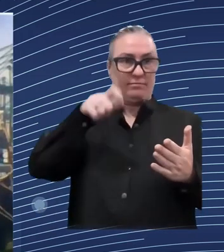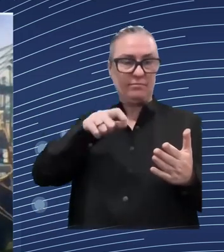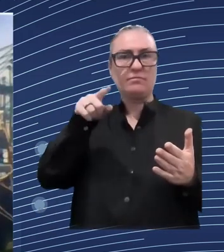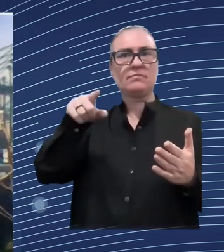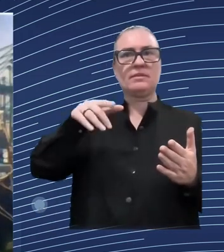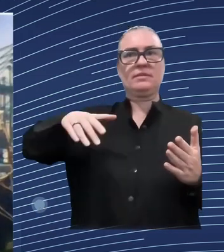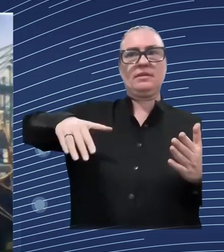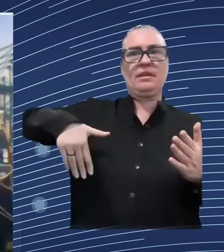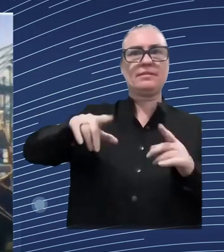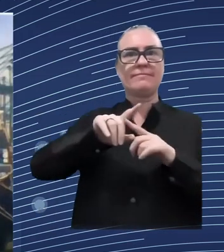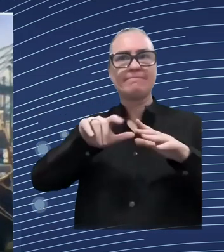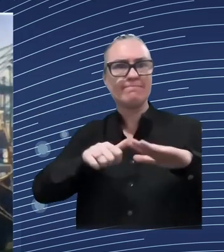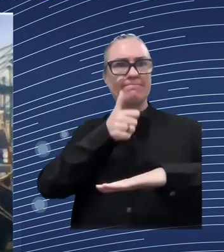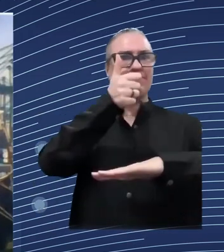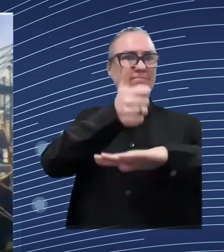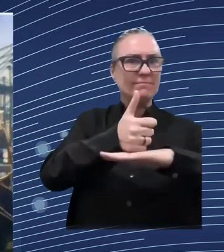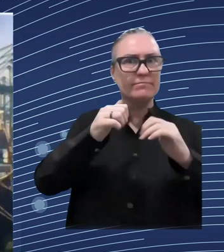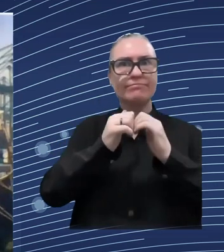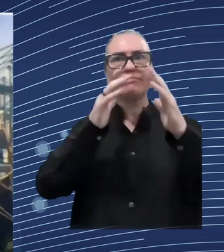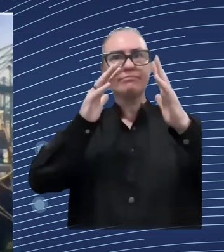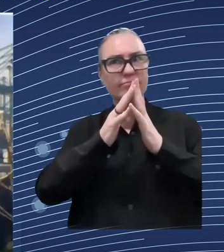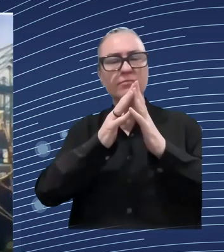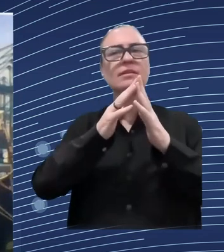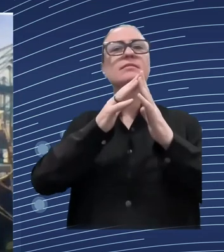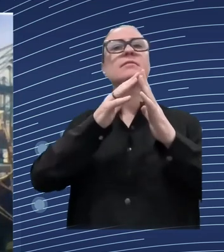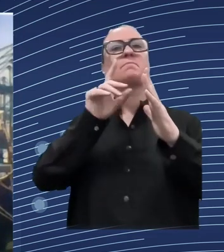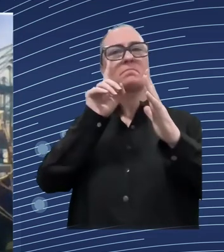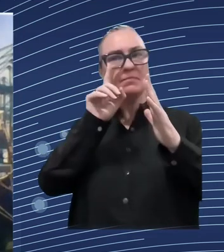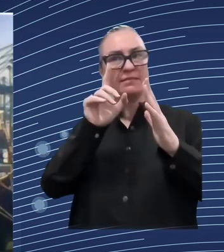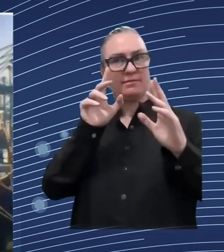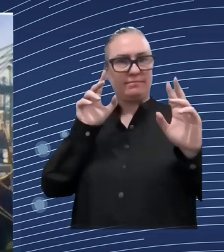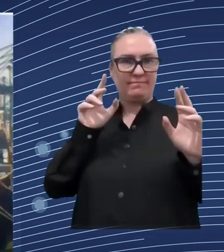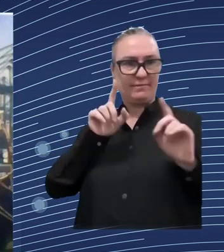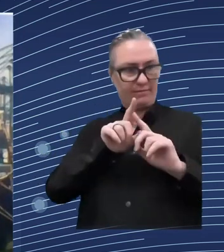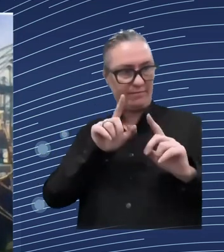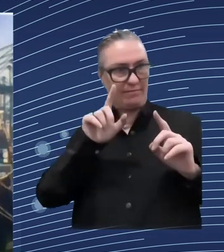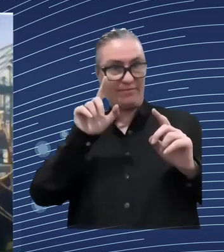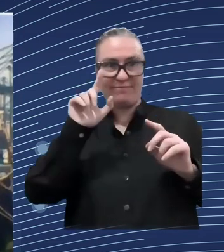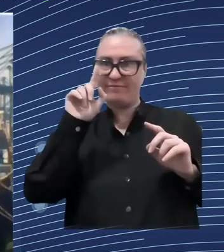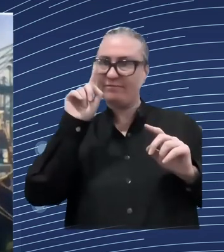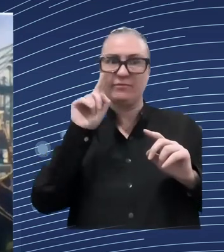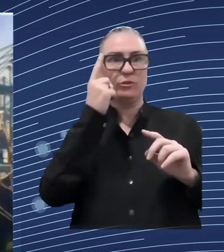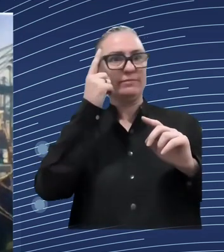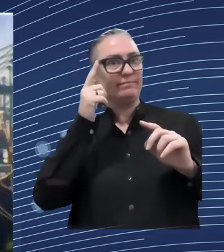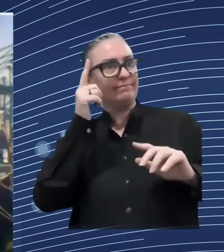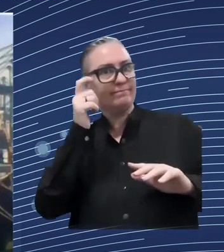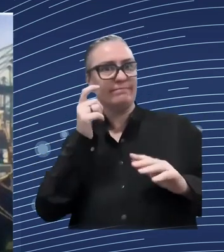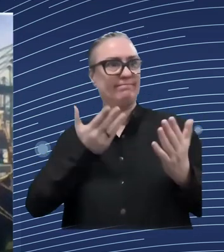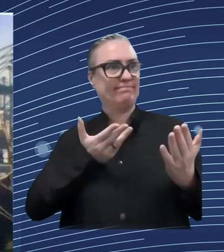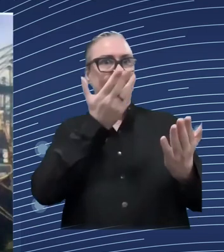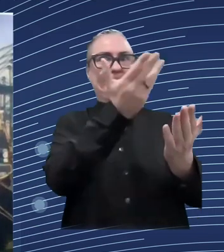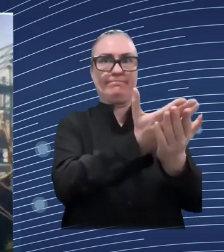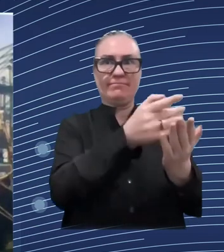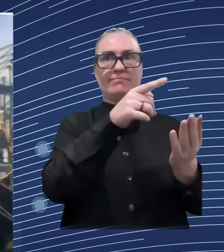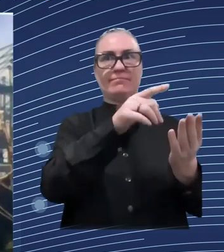uh that the the member states uh the parliament has adopted their position we're hoping very much that the member states will also